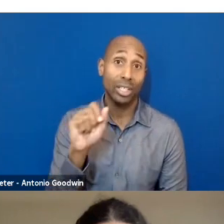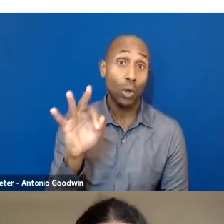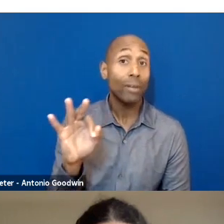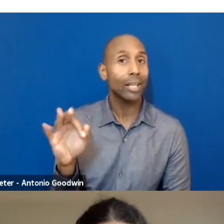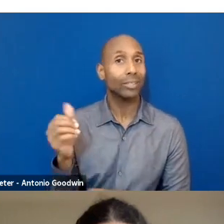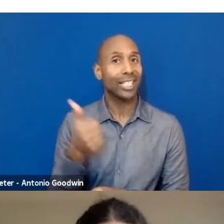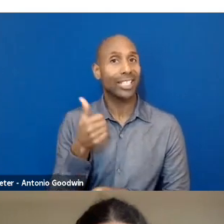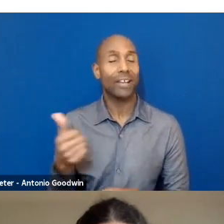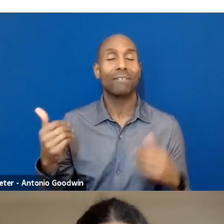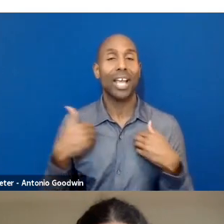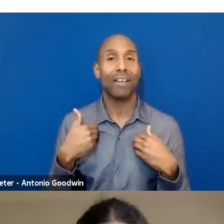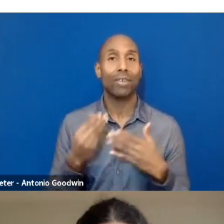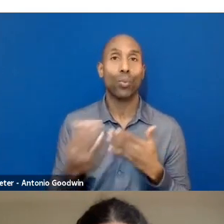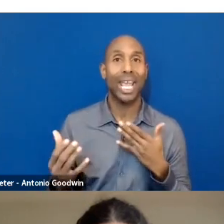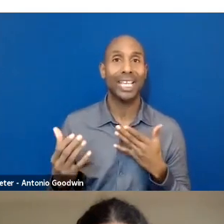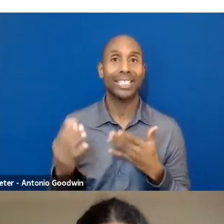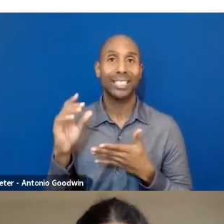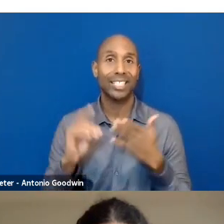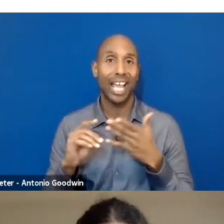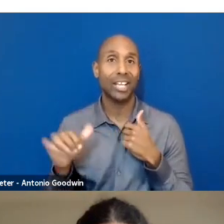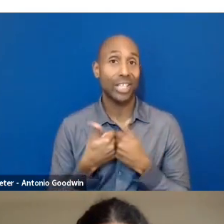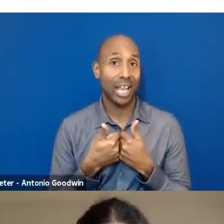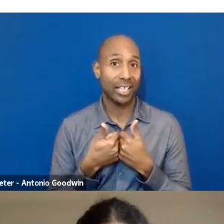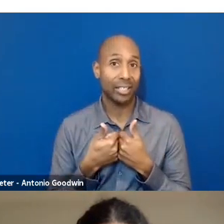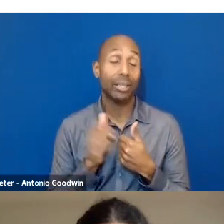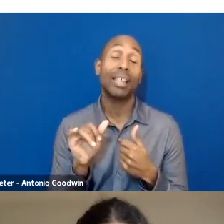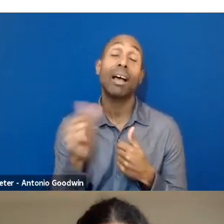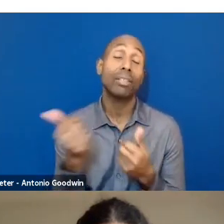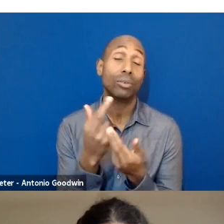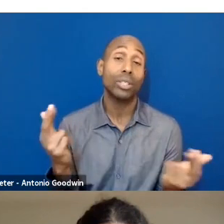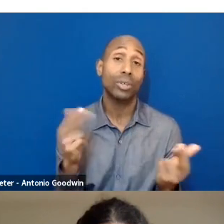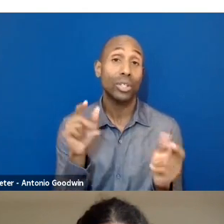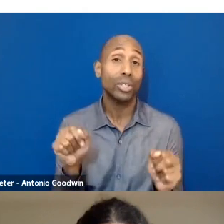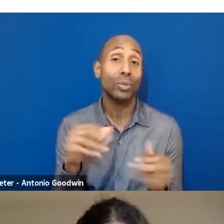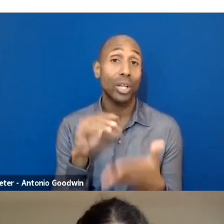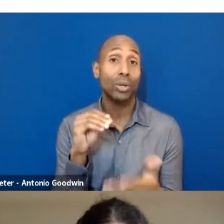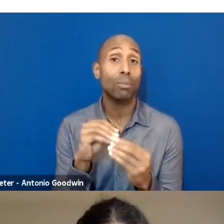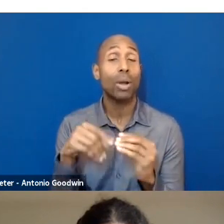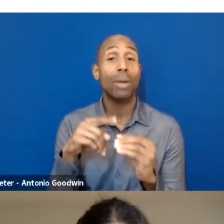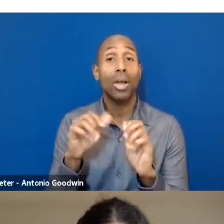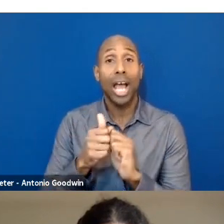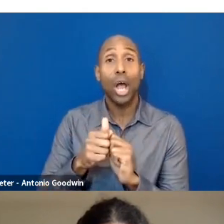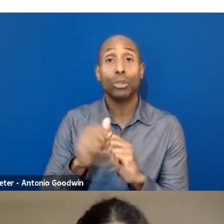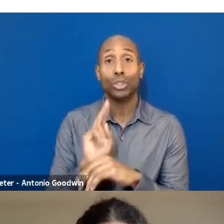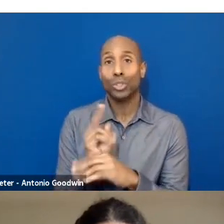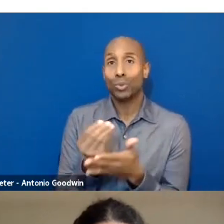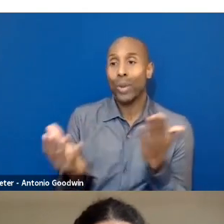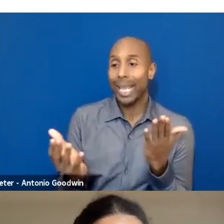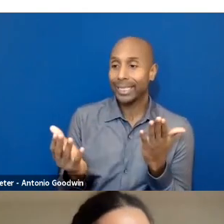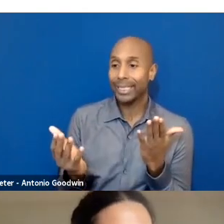challenge that they do. That is another resource to learn about how you can use waste in more effective ways.